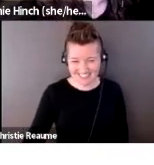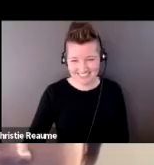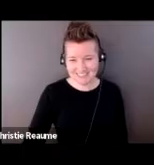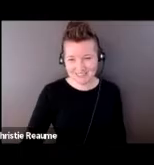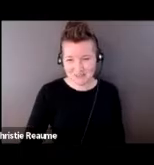Bye-bye.